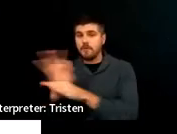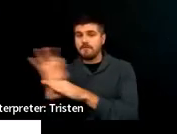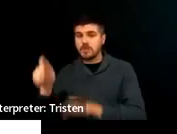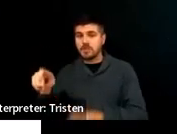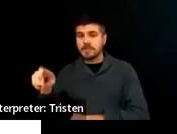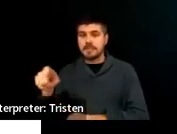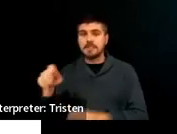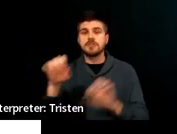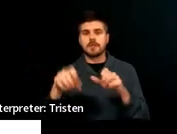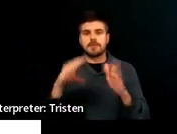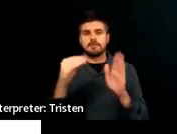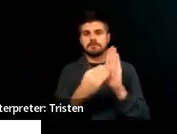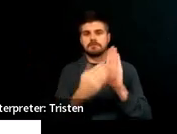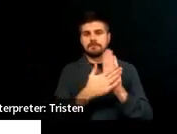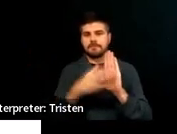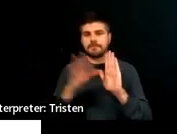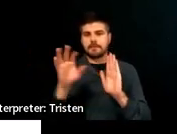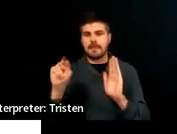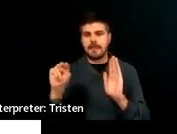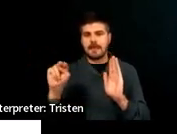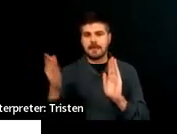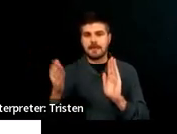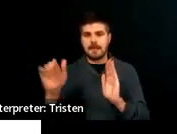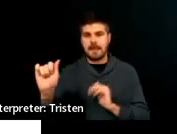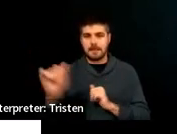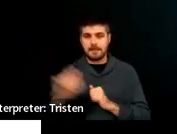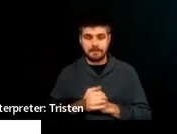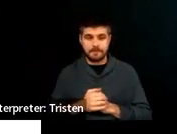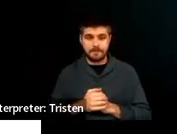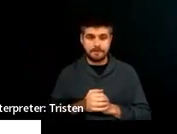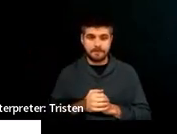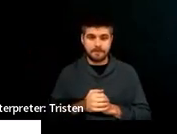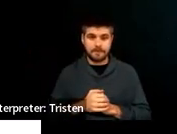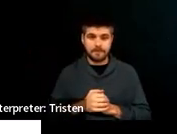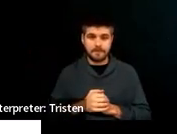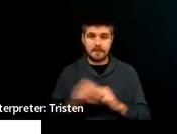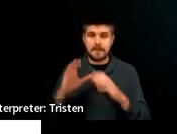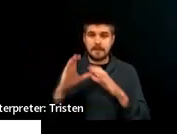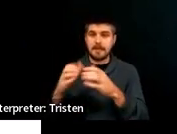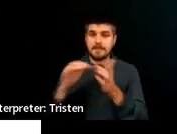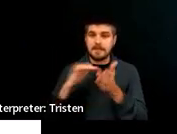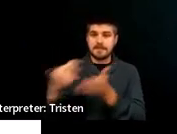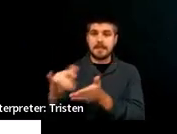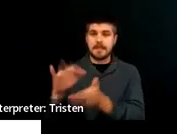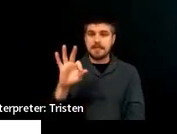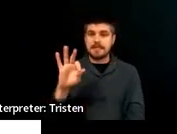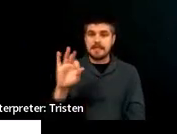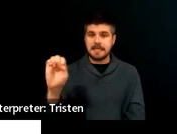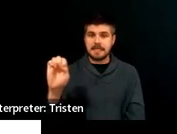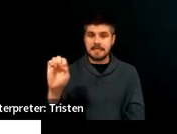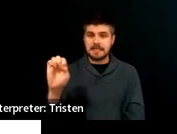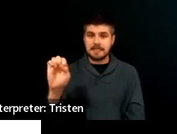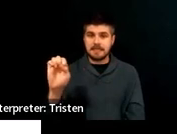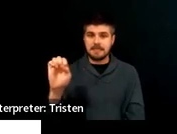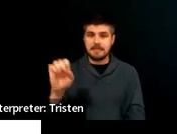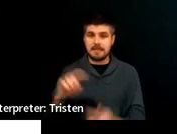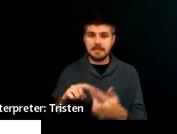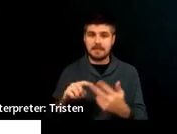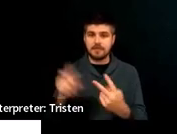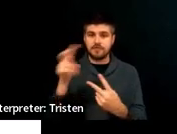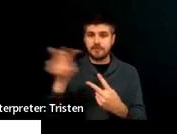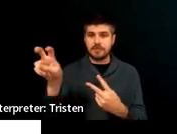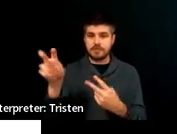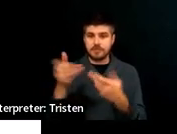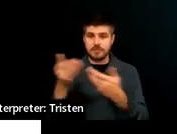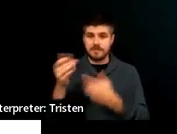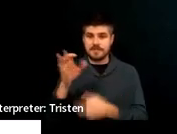NA there. Course of study is in 9E and then transition services in 9F. And